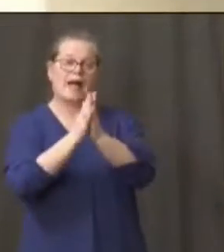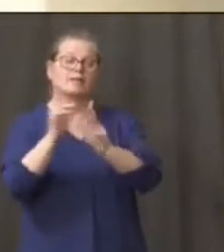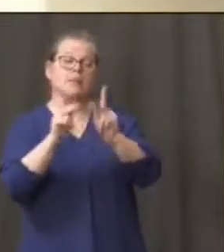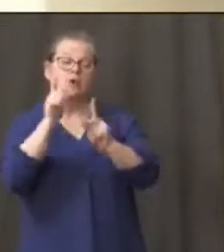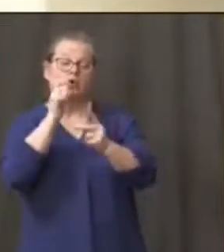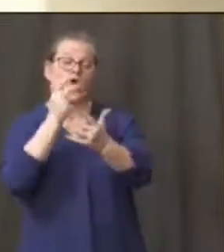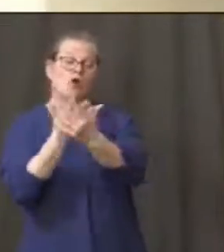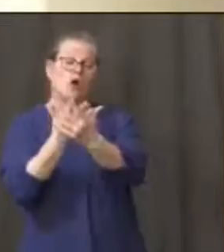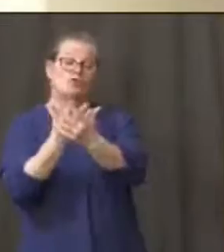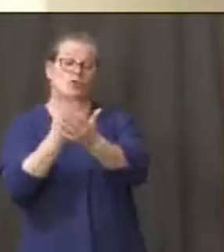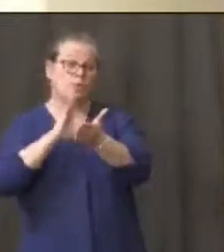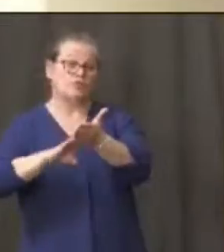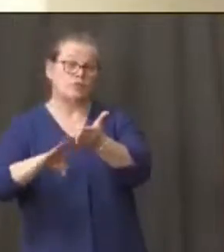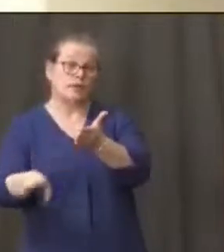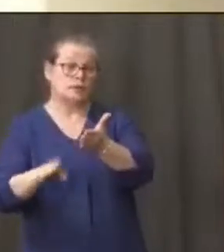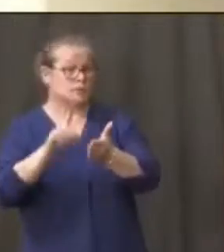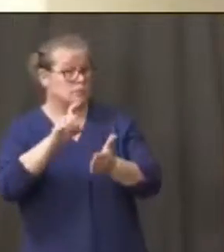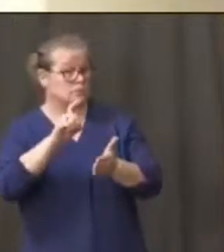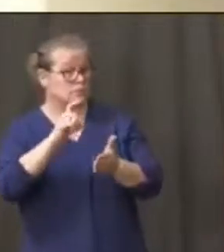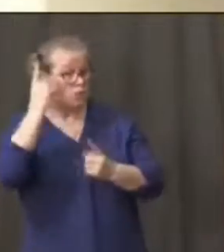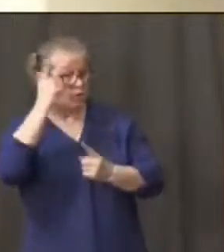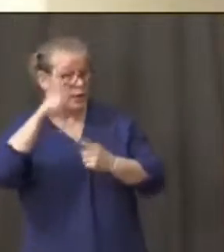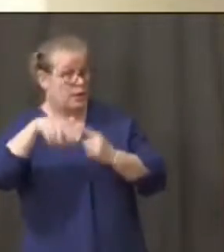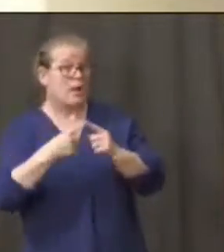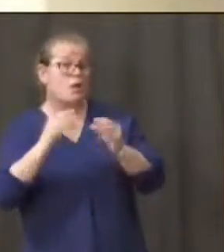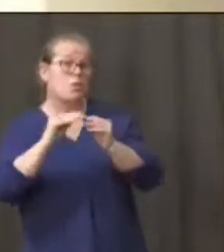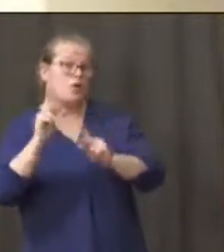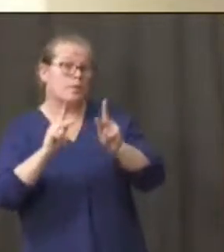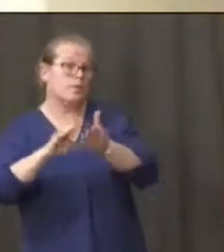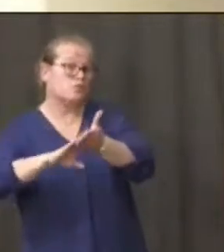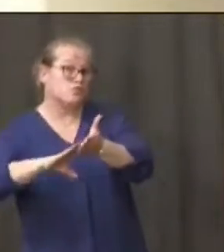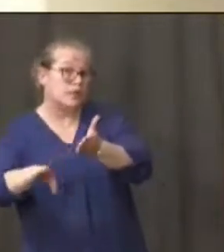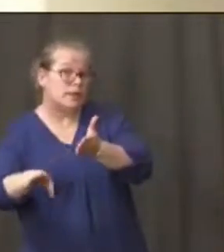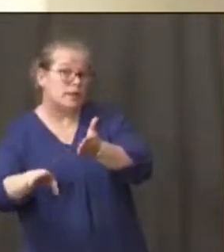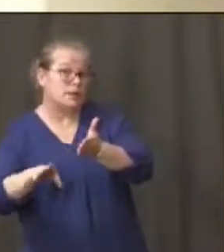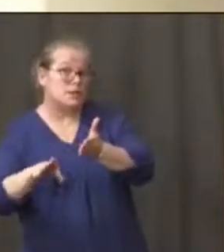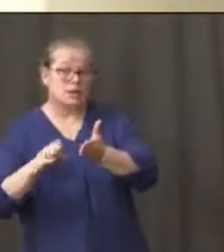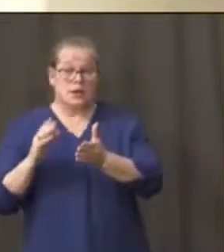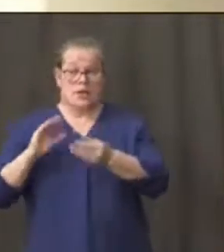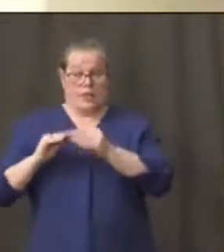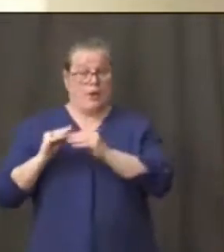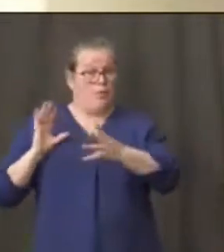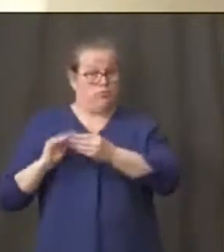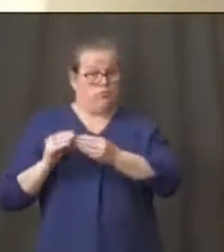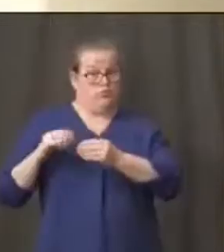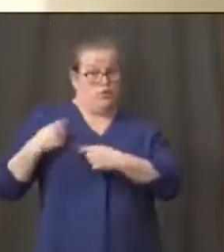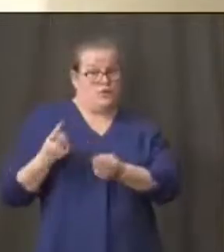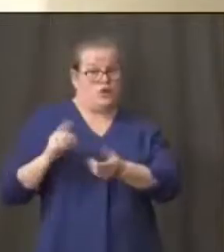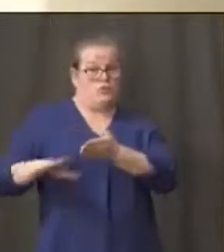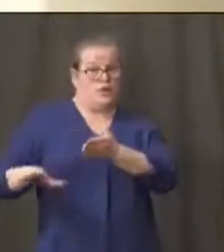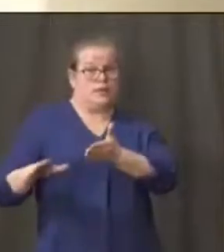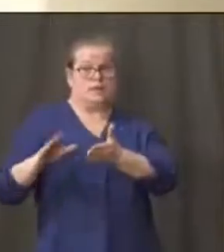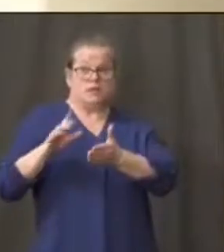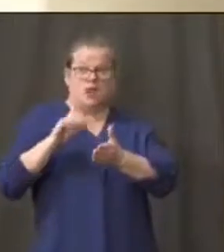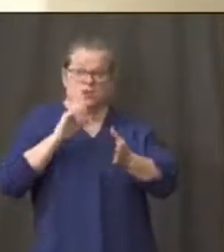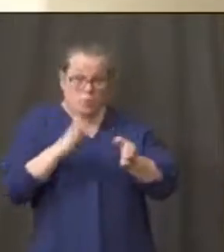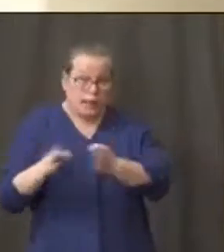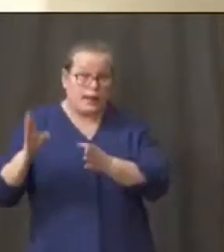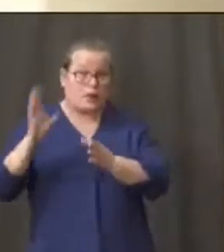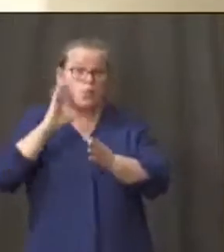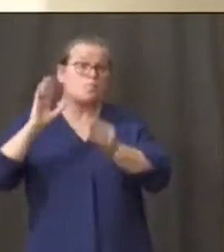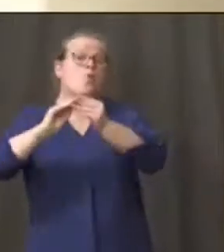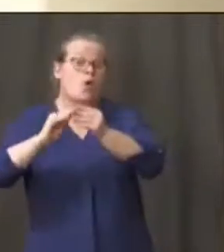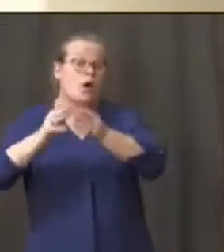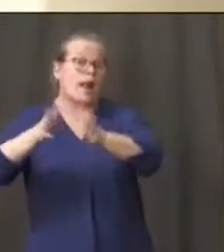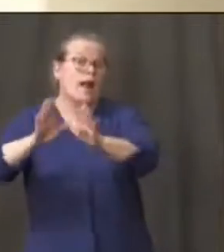any more people than then you you you released so far and how is that working why don't you start off yeah thanks governor